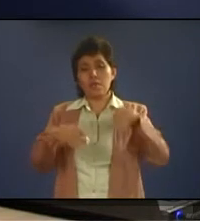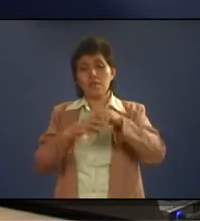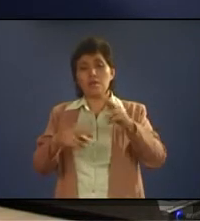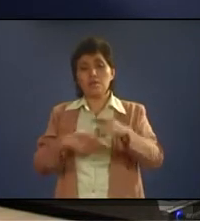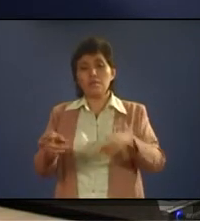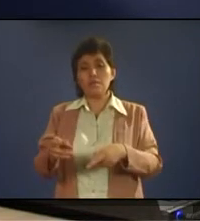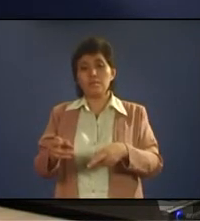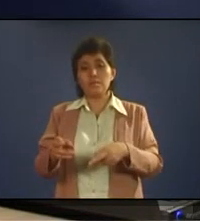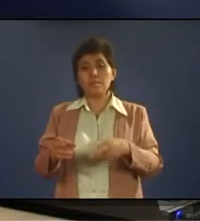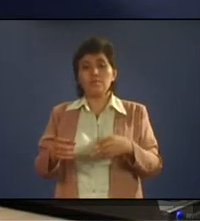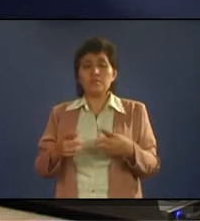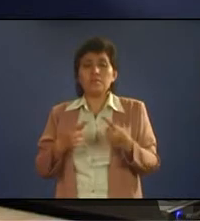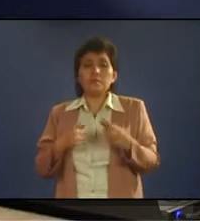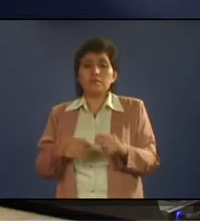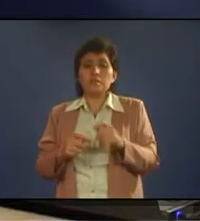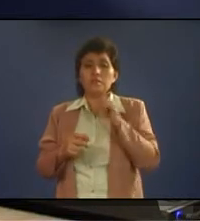do, yeah?